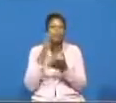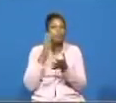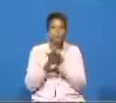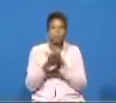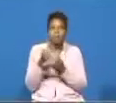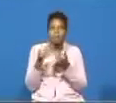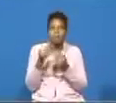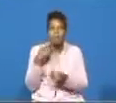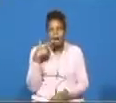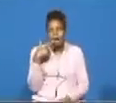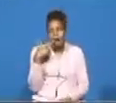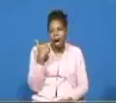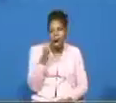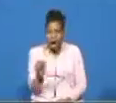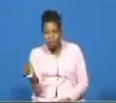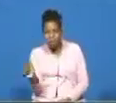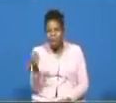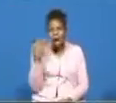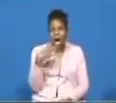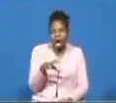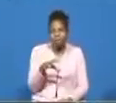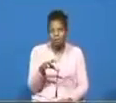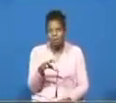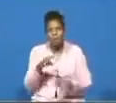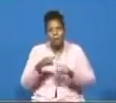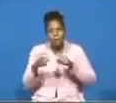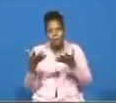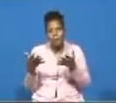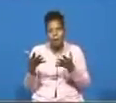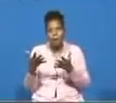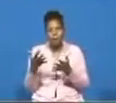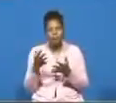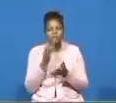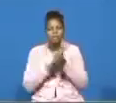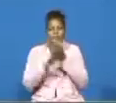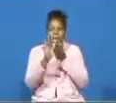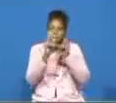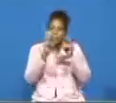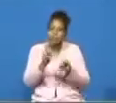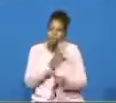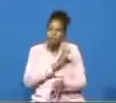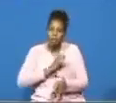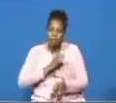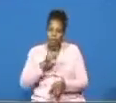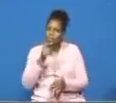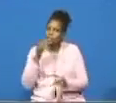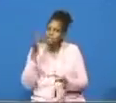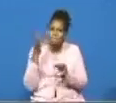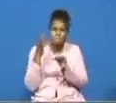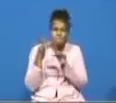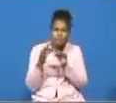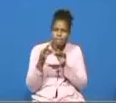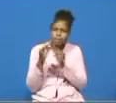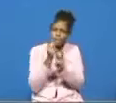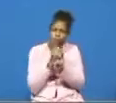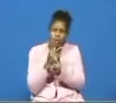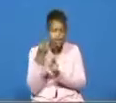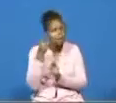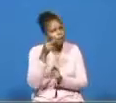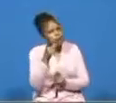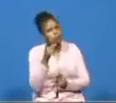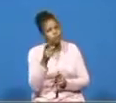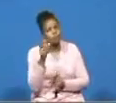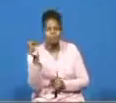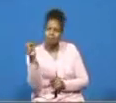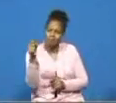any hot hot hot at number but she a hot number in character she has been faithful to you taking care of you